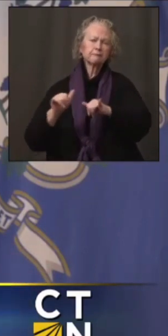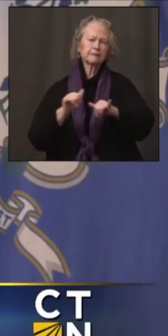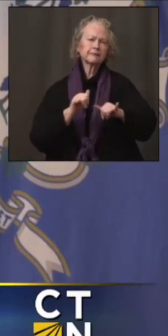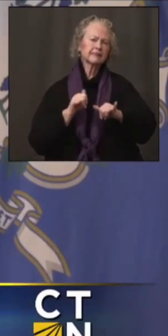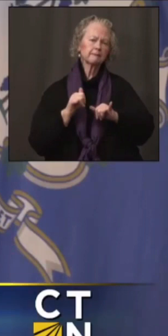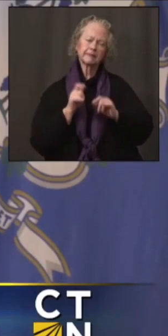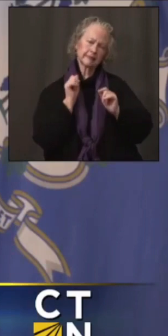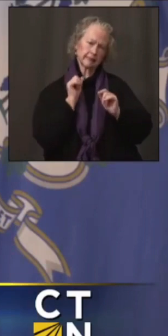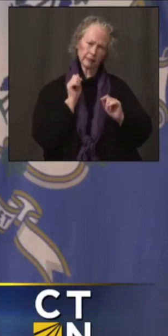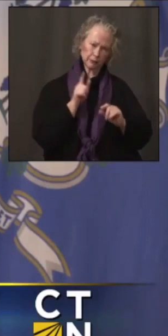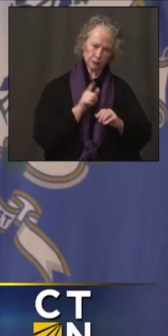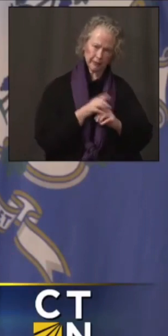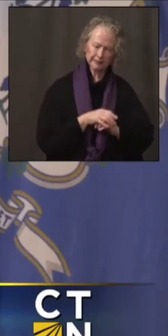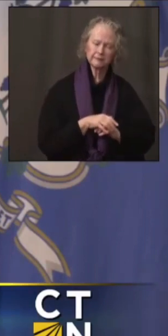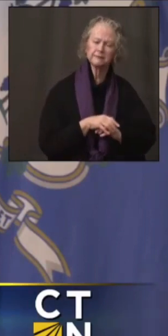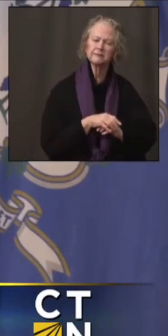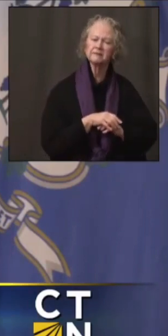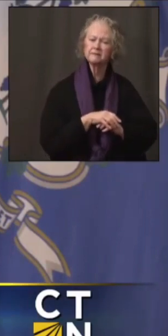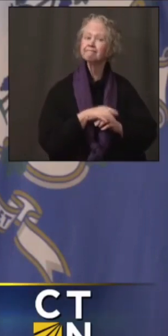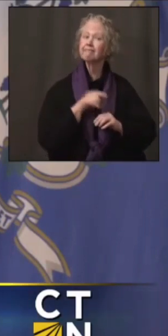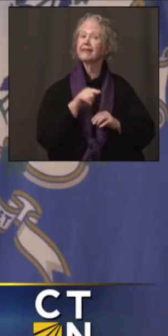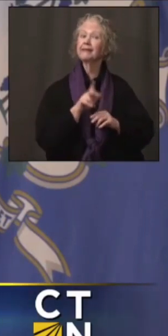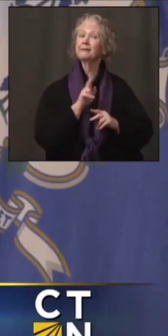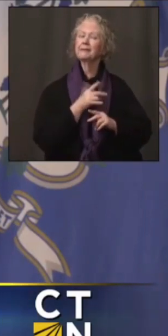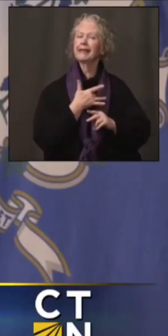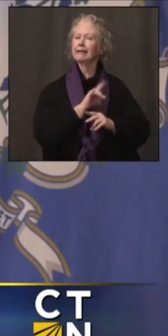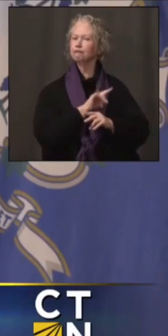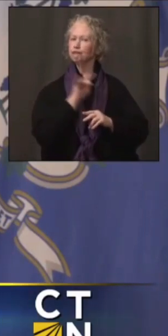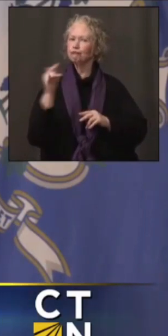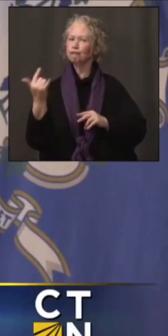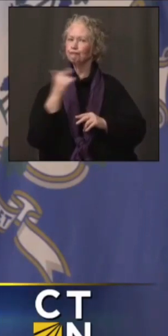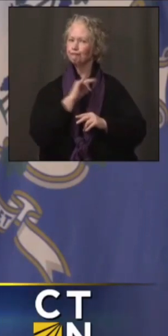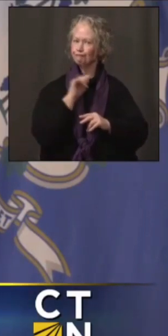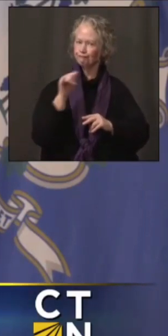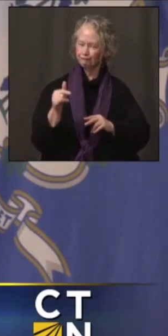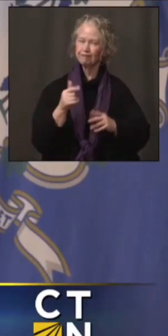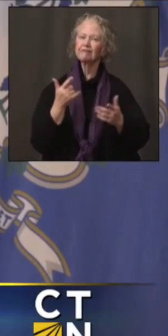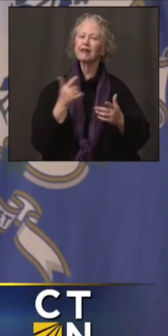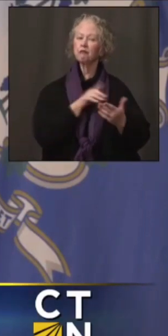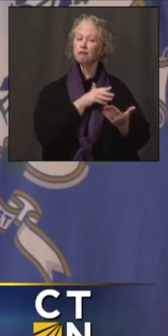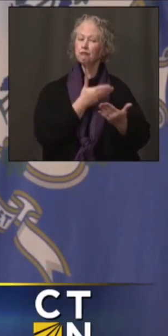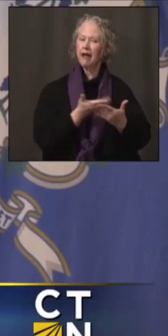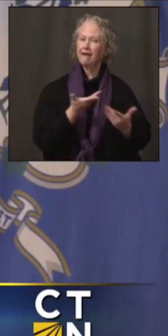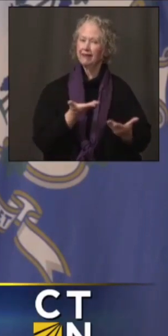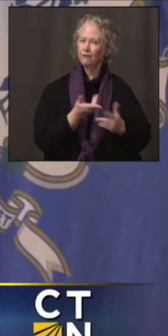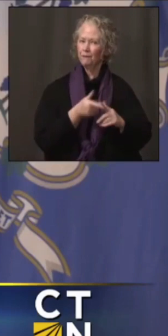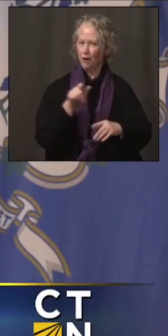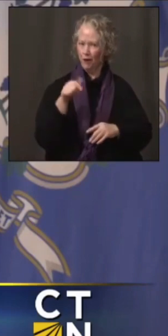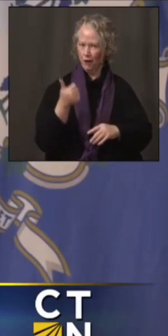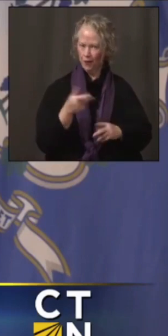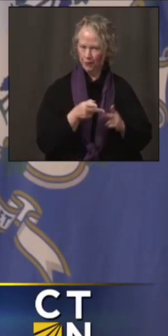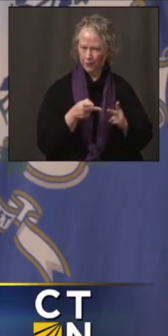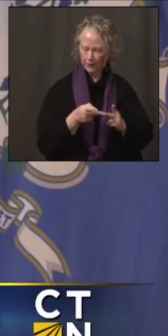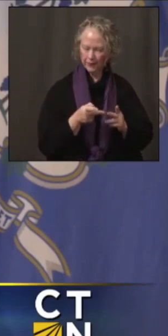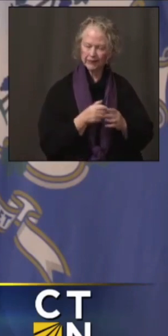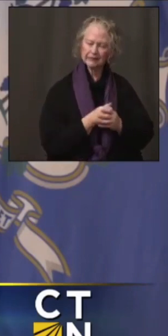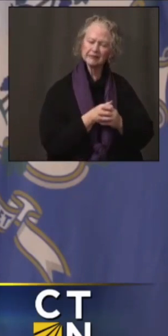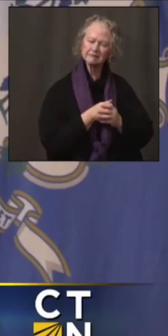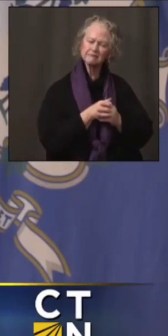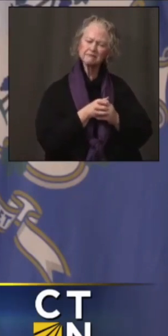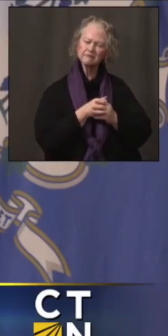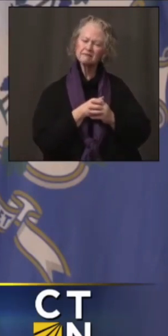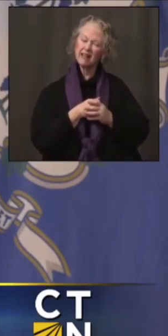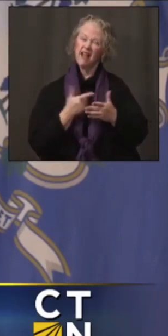These are folks related to travel, just as a heads up, coming into the state from elsewhere, and younger,